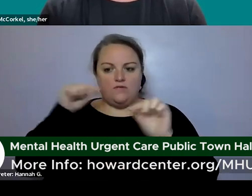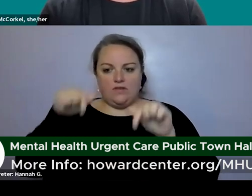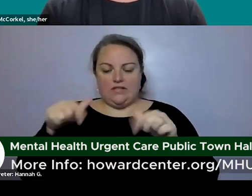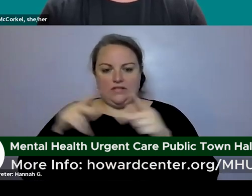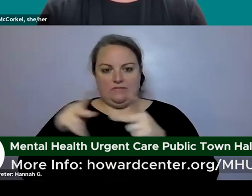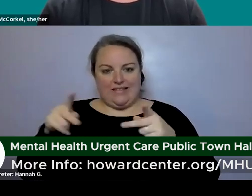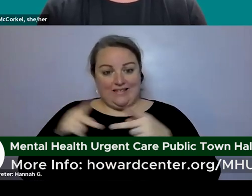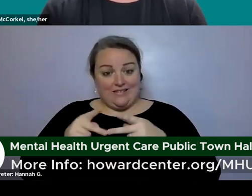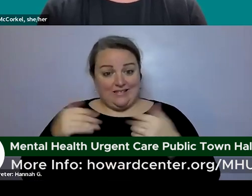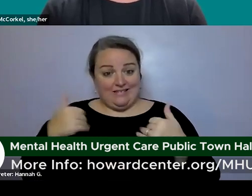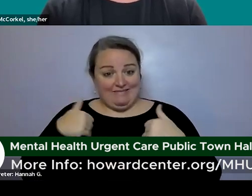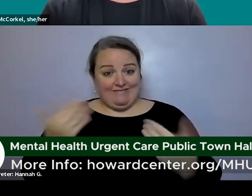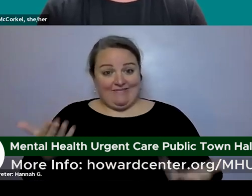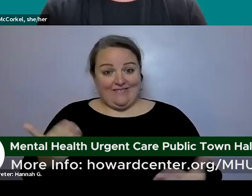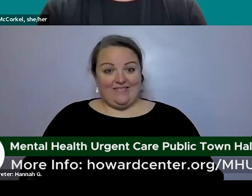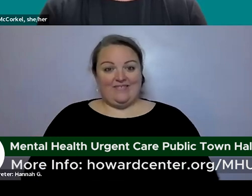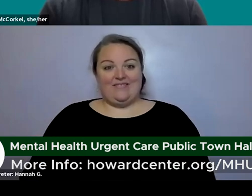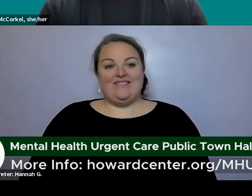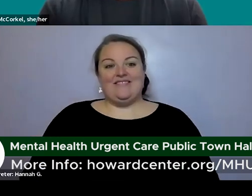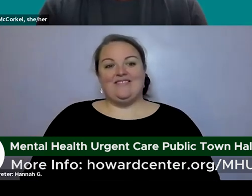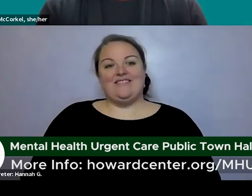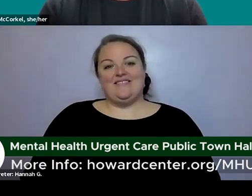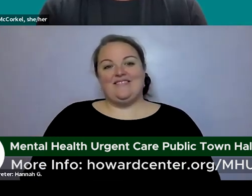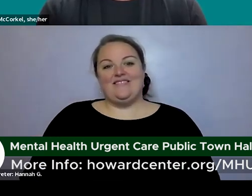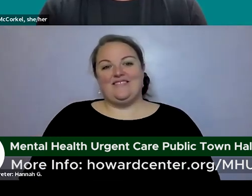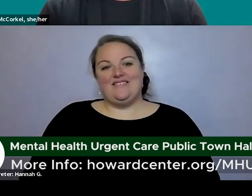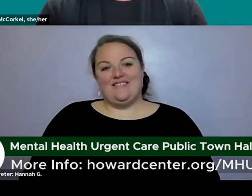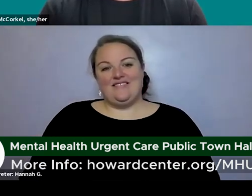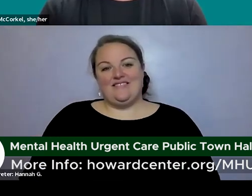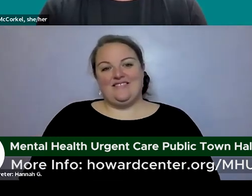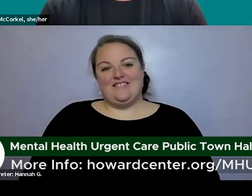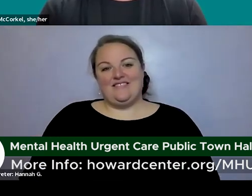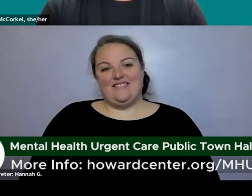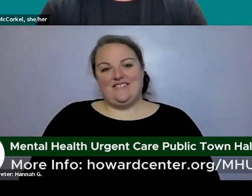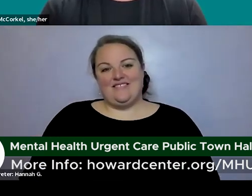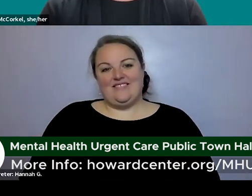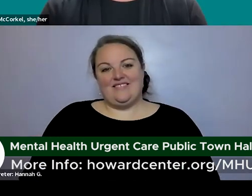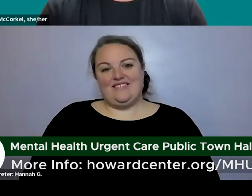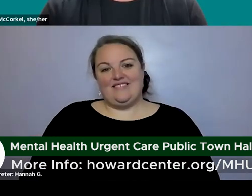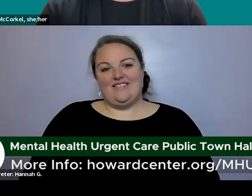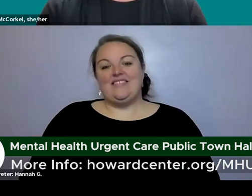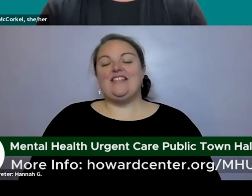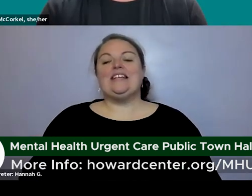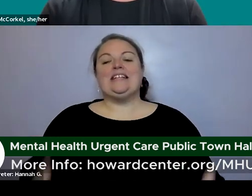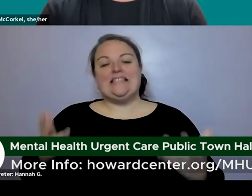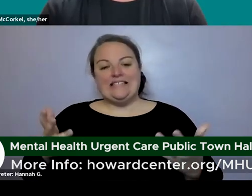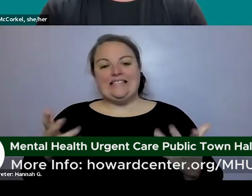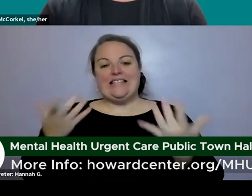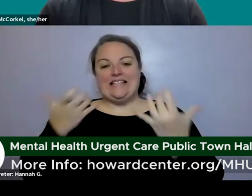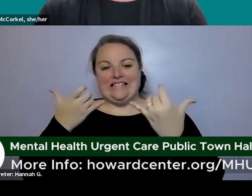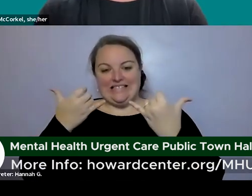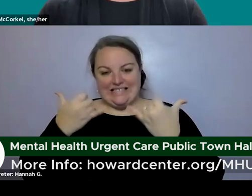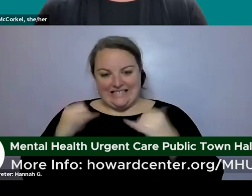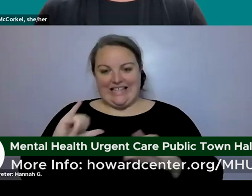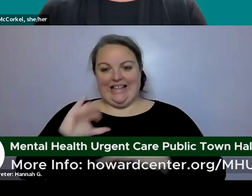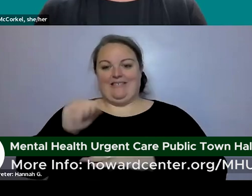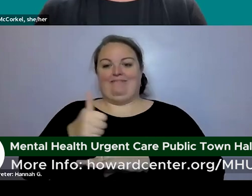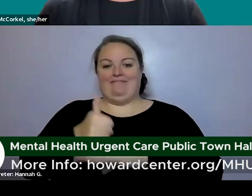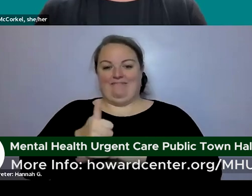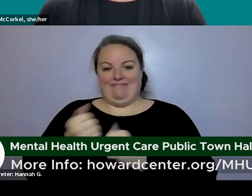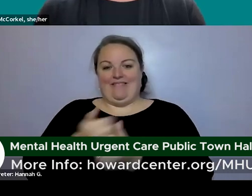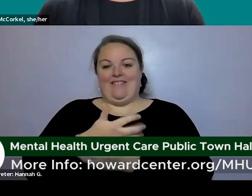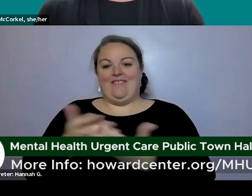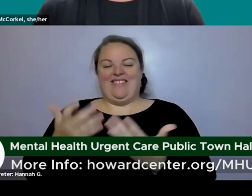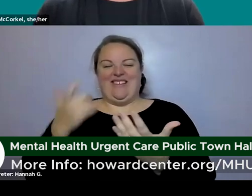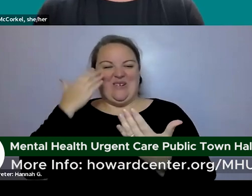so the space is just coming together just today a sign